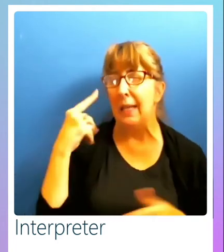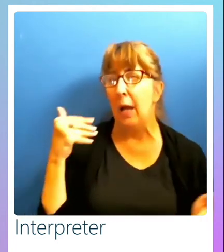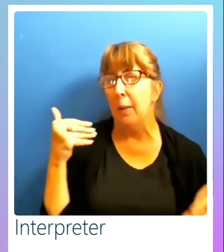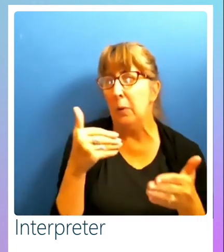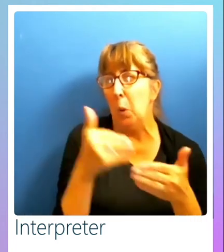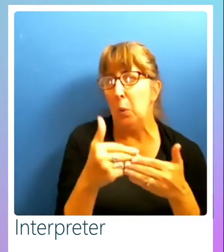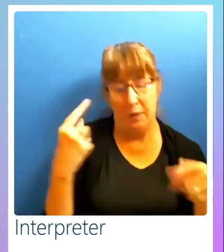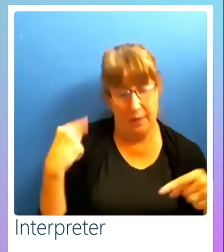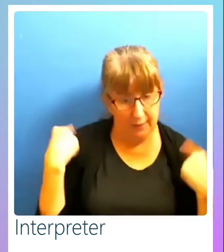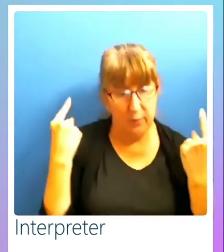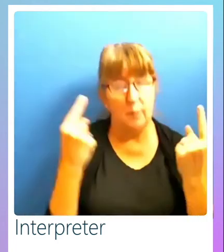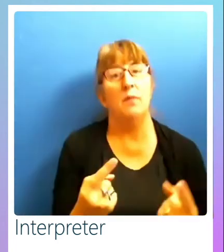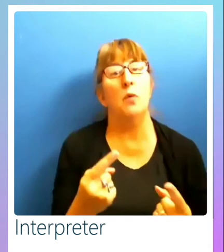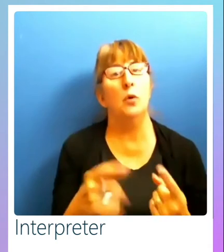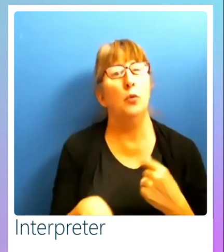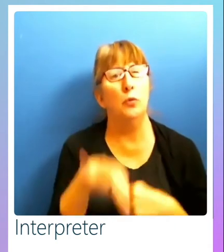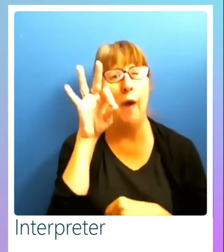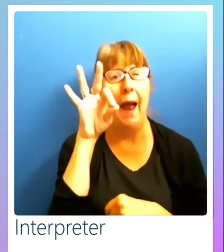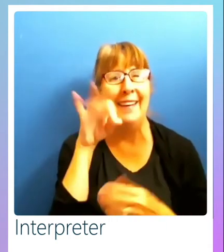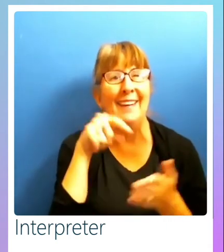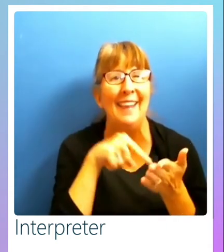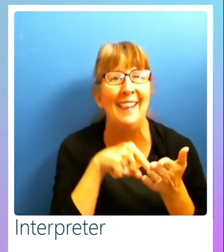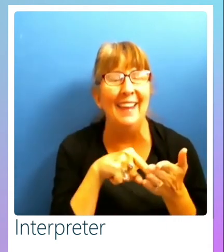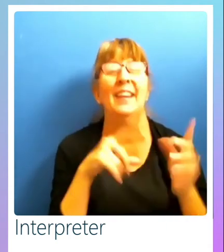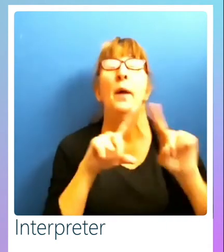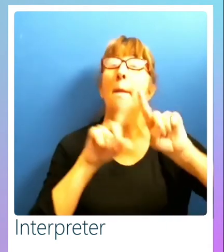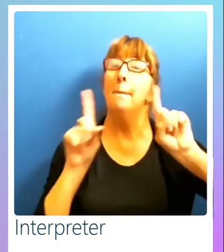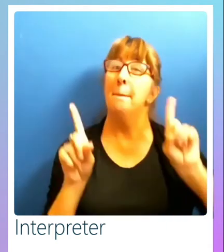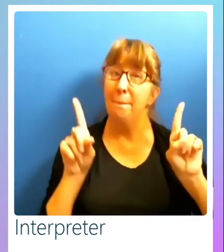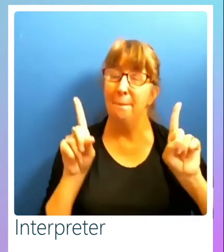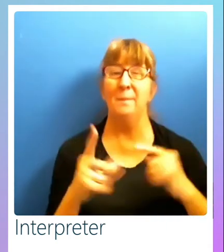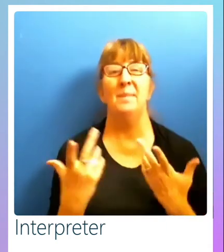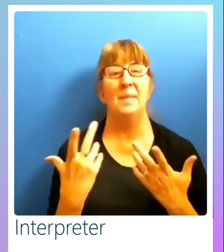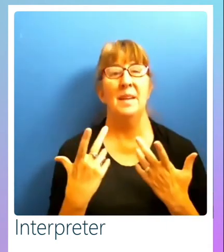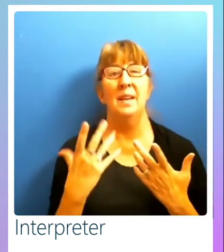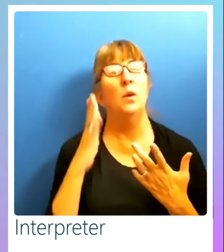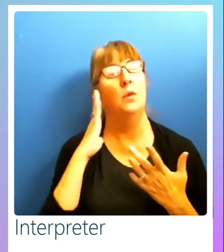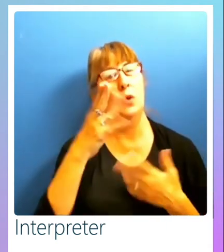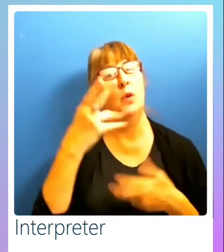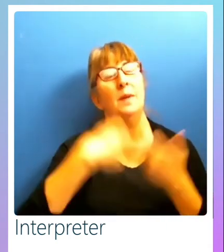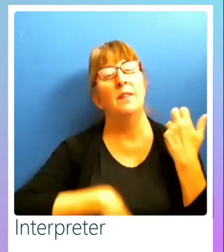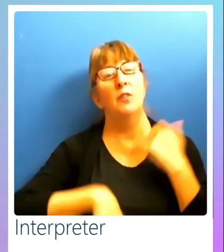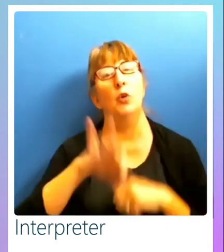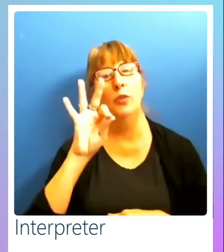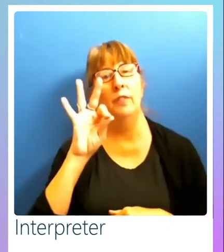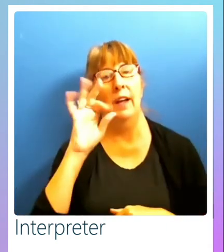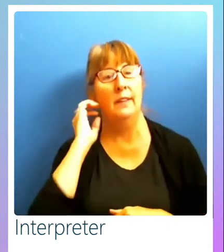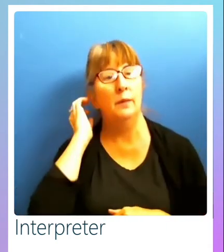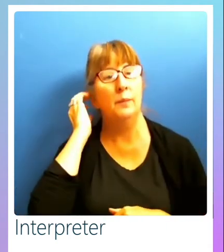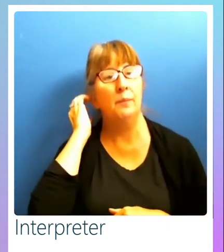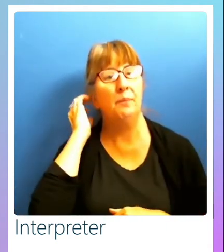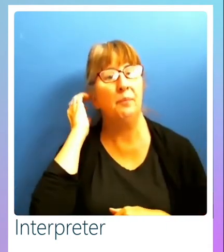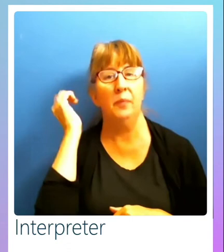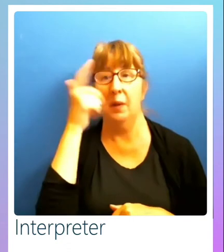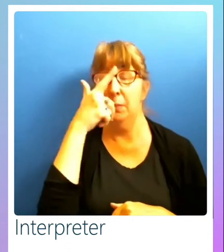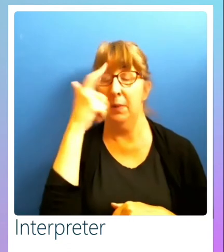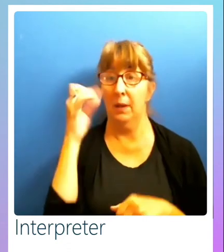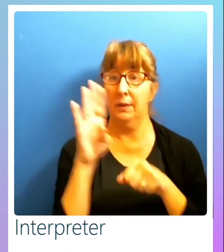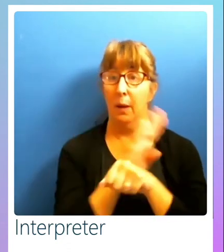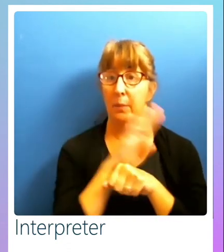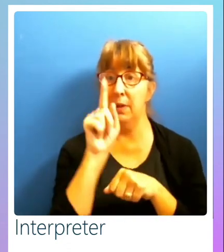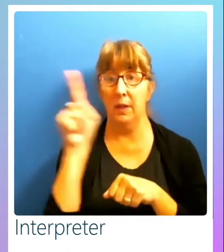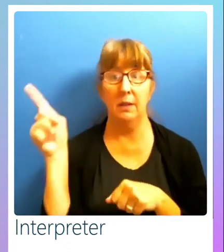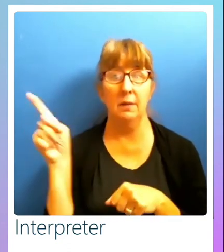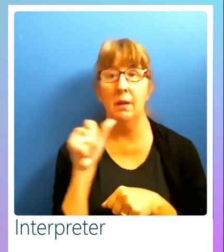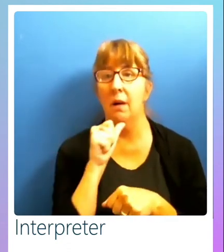than ever before to finding this. However, it's going to be difficult to find because, you know, aren't